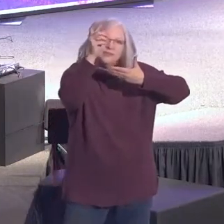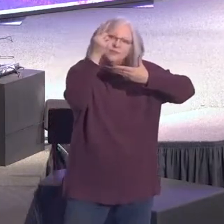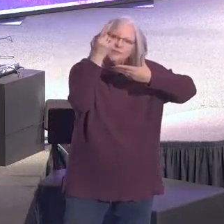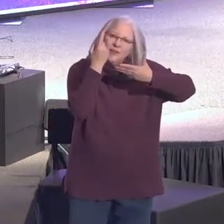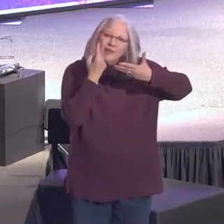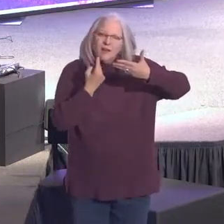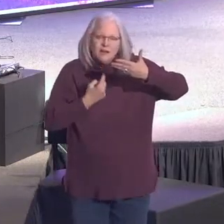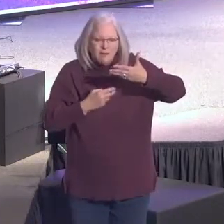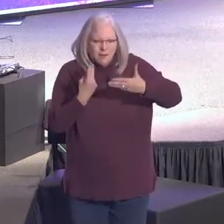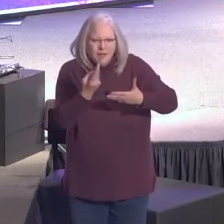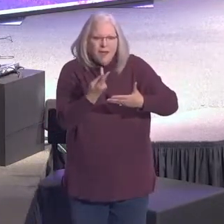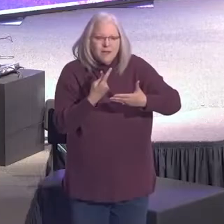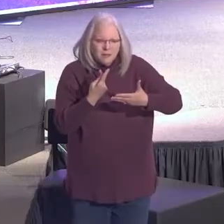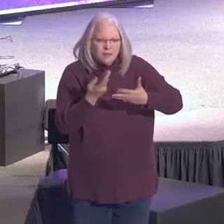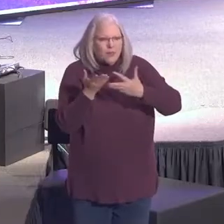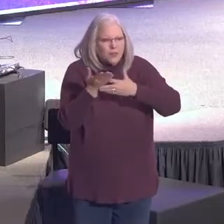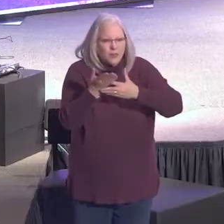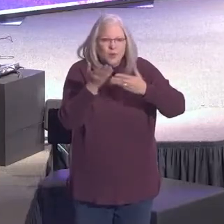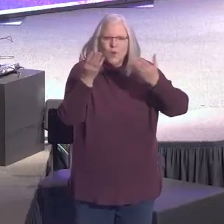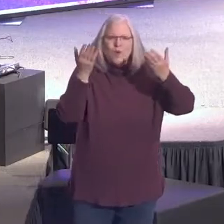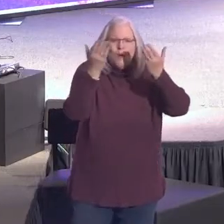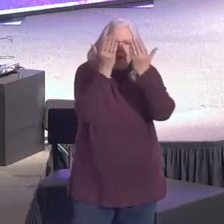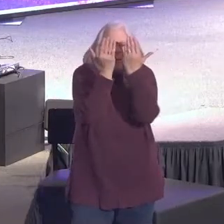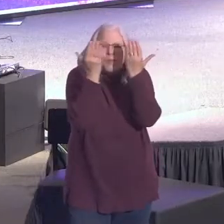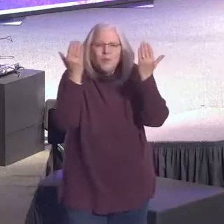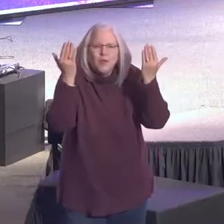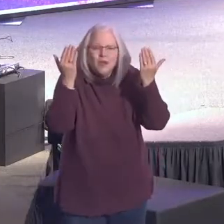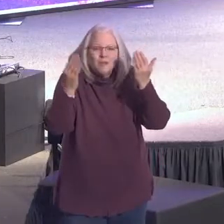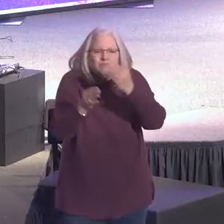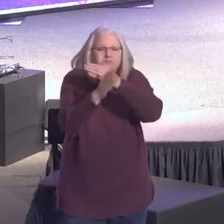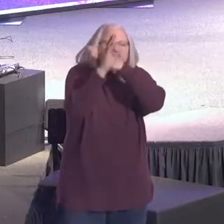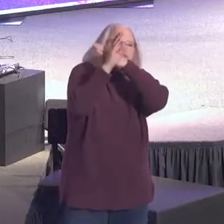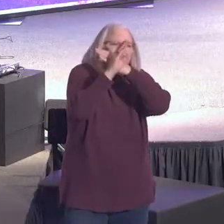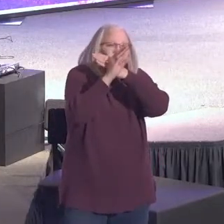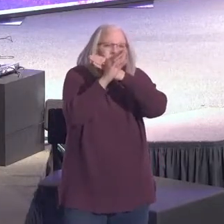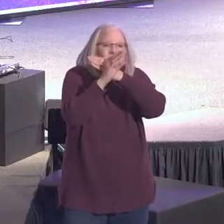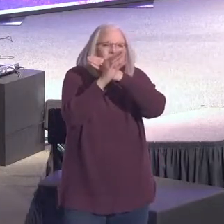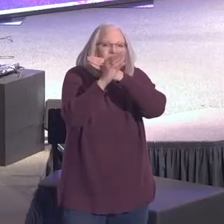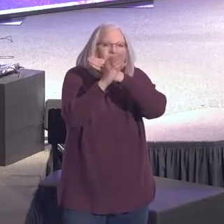us through the barrier. For him to come into our darkness